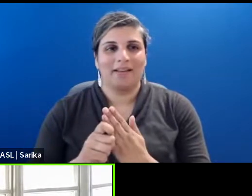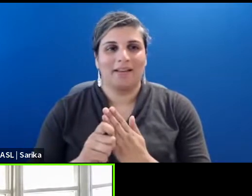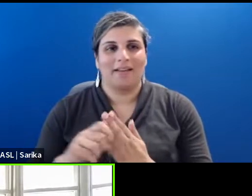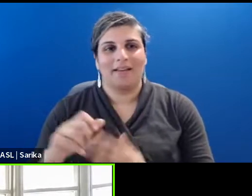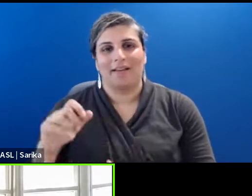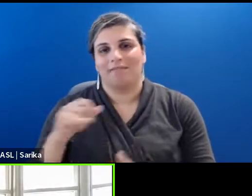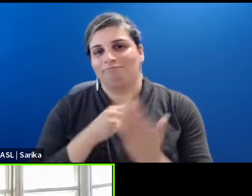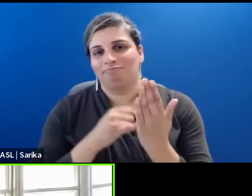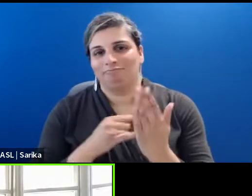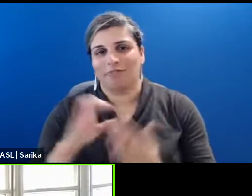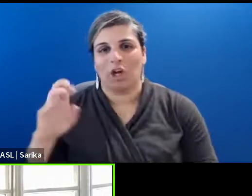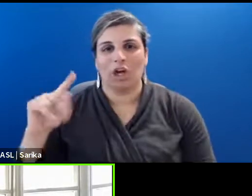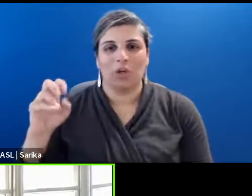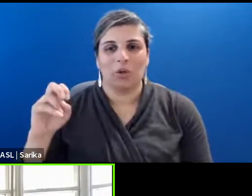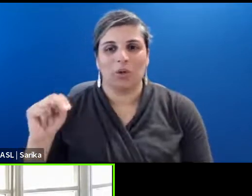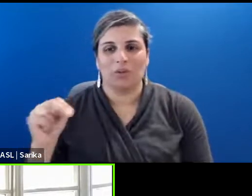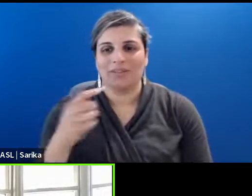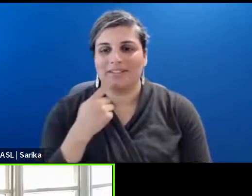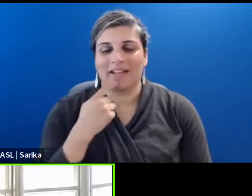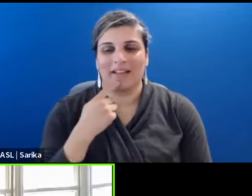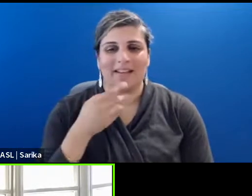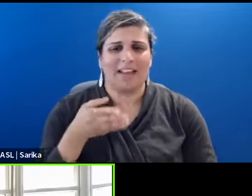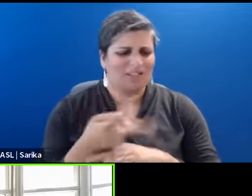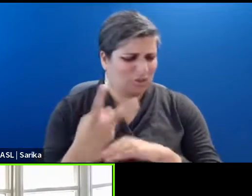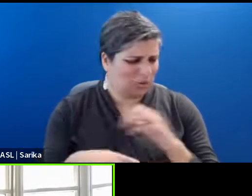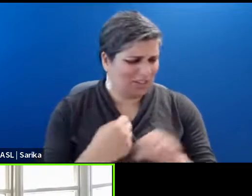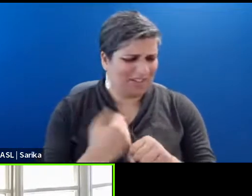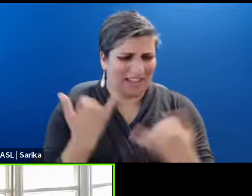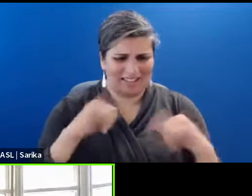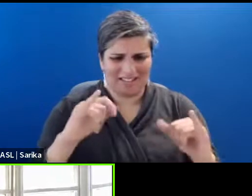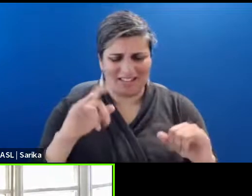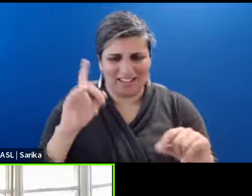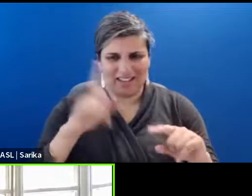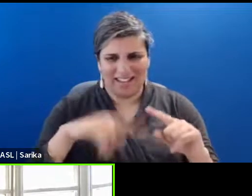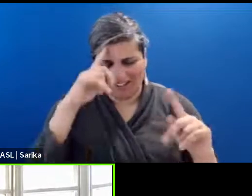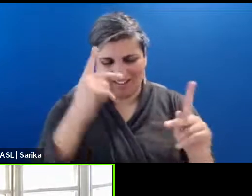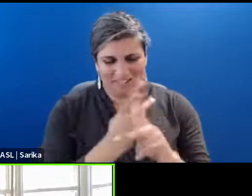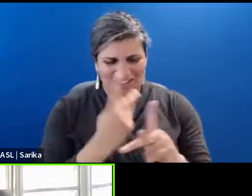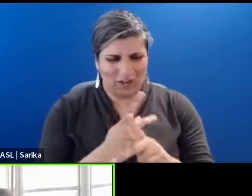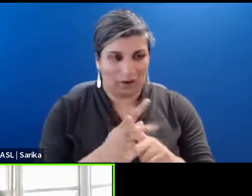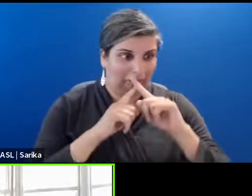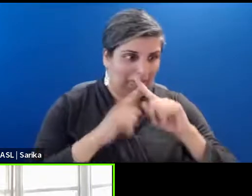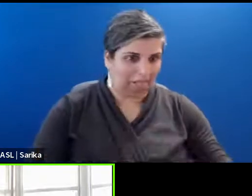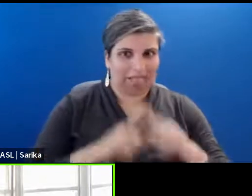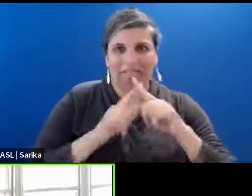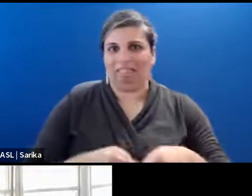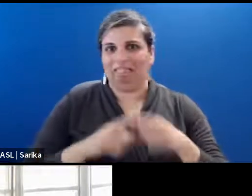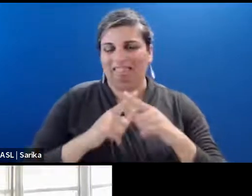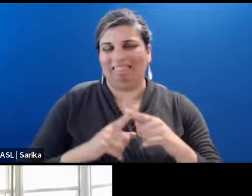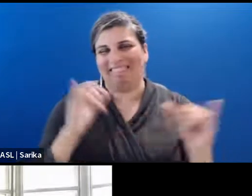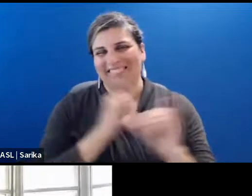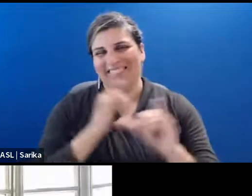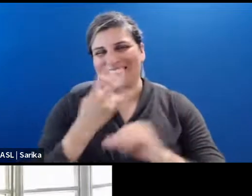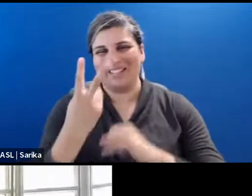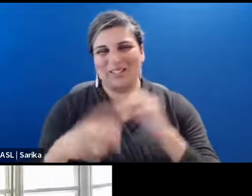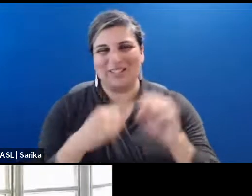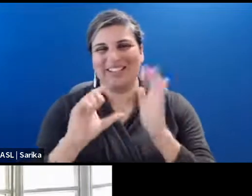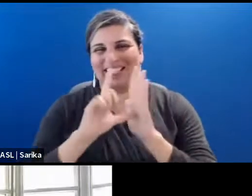saying, after two years, I still can't figure out my mute and unmute button. So, um,